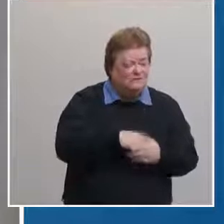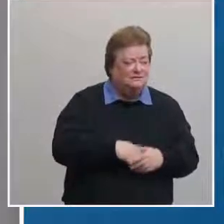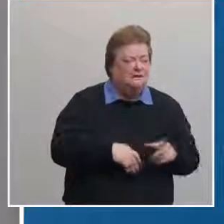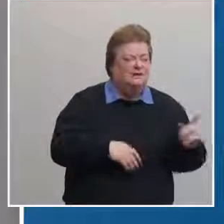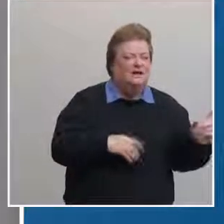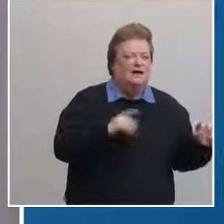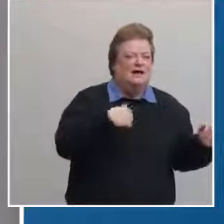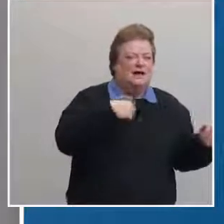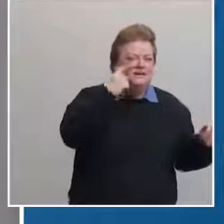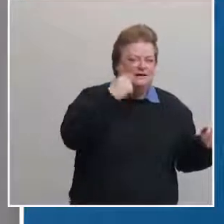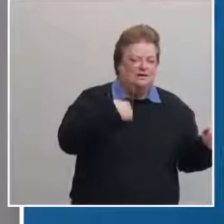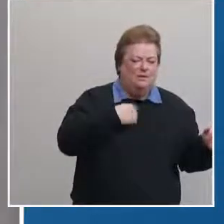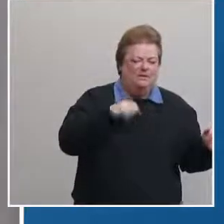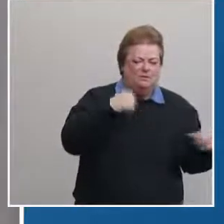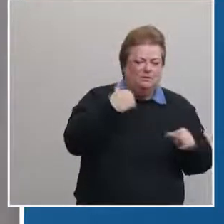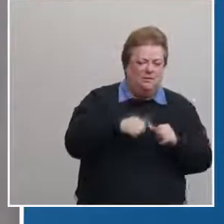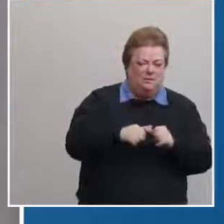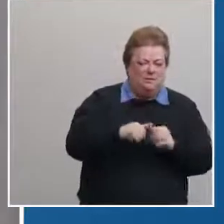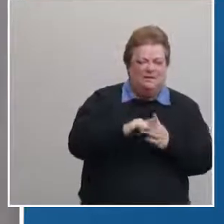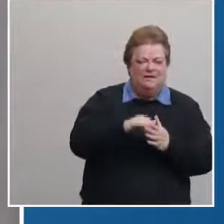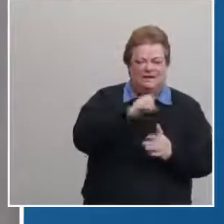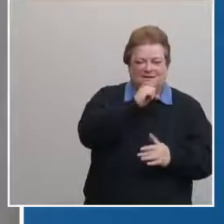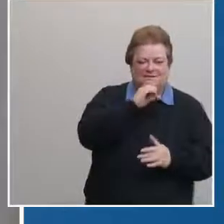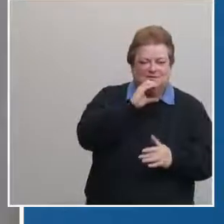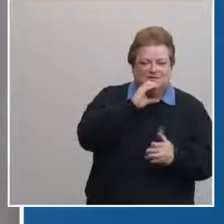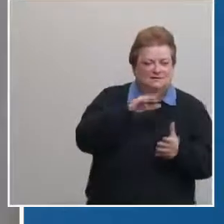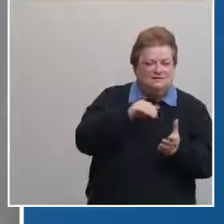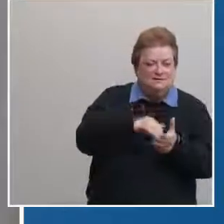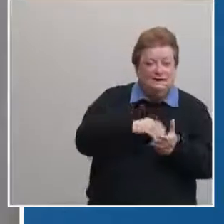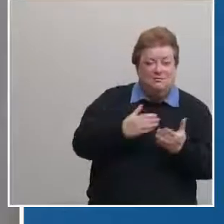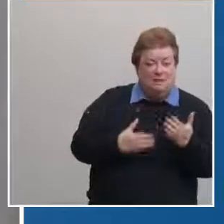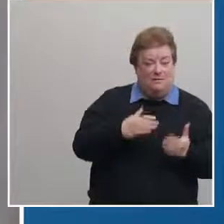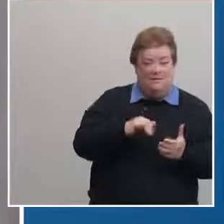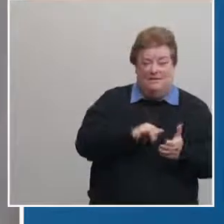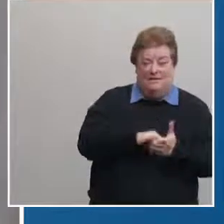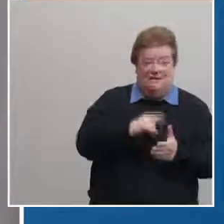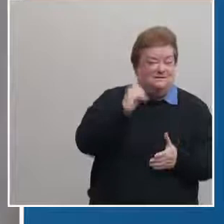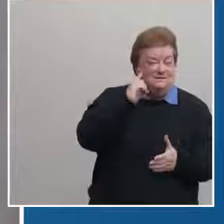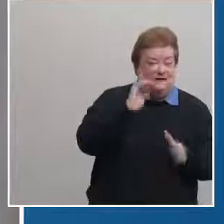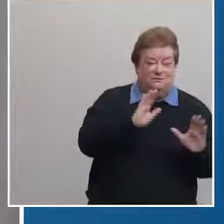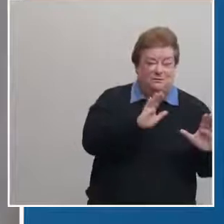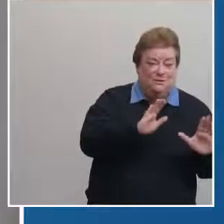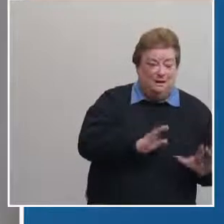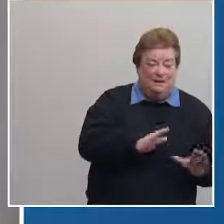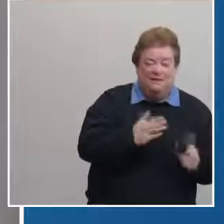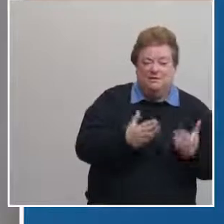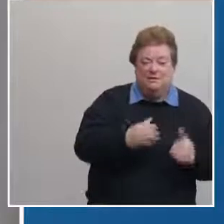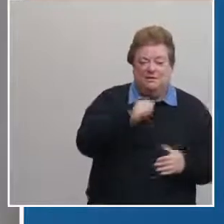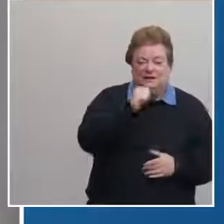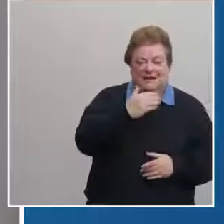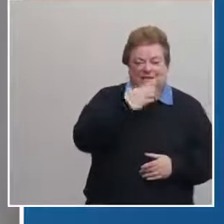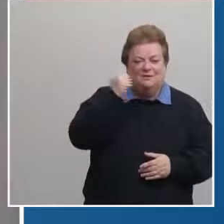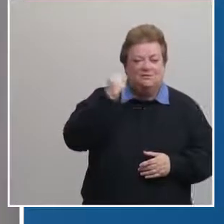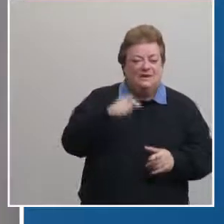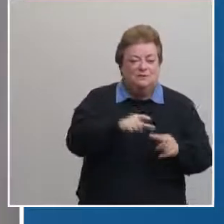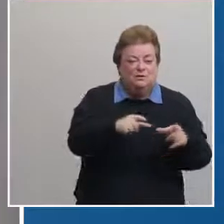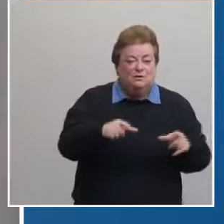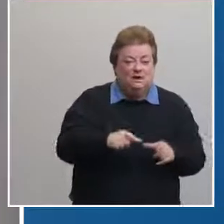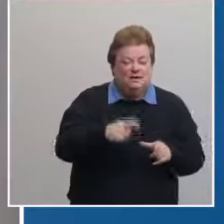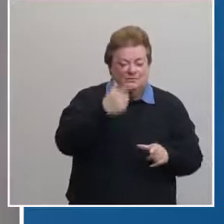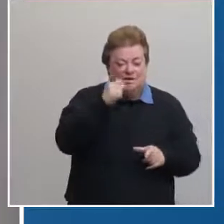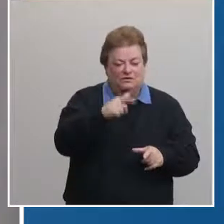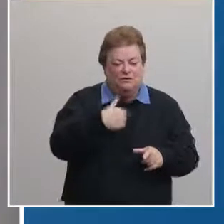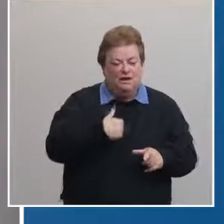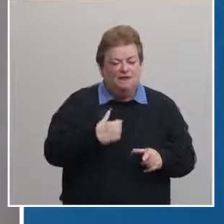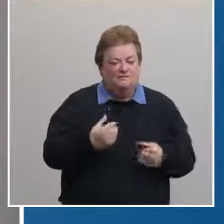remember that a senior center may not while that sounds really great may not be the best location when you're having a